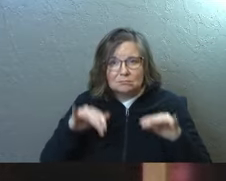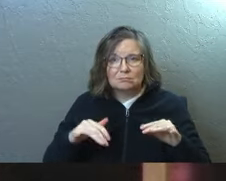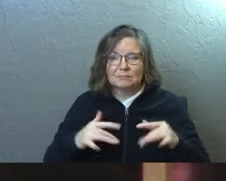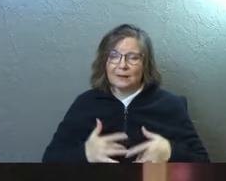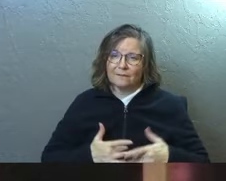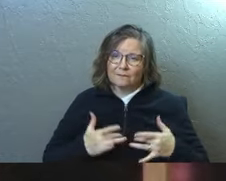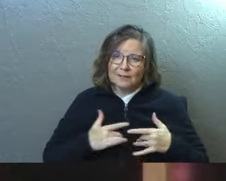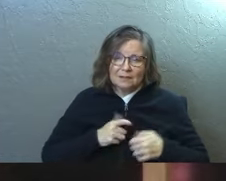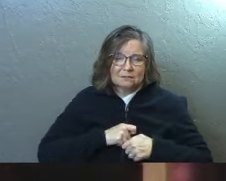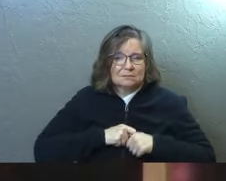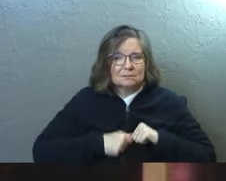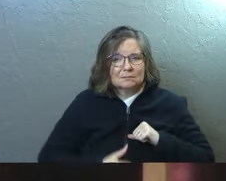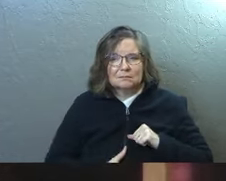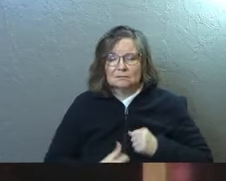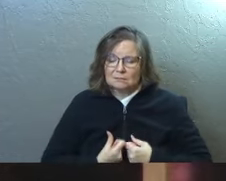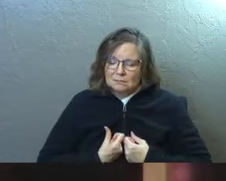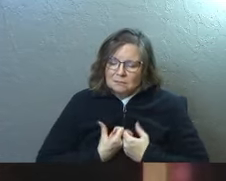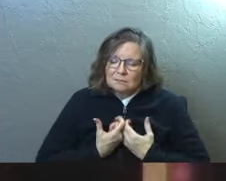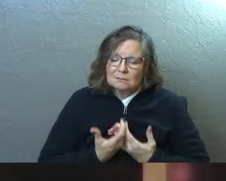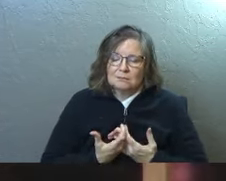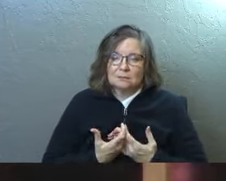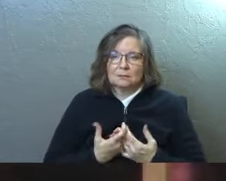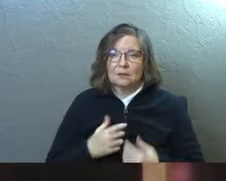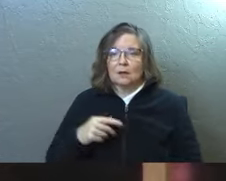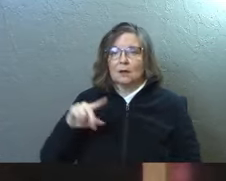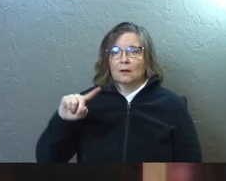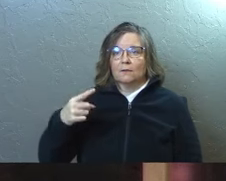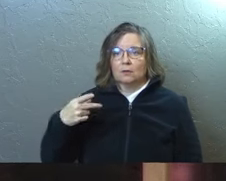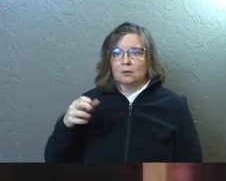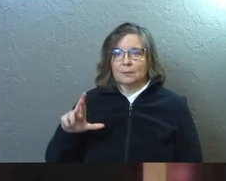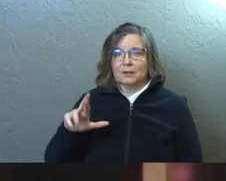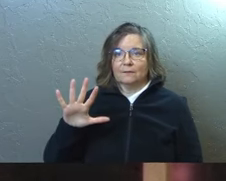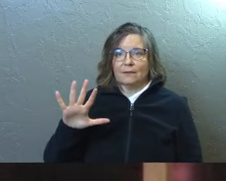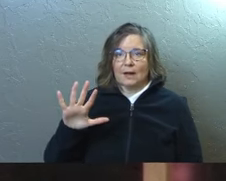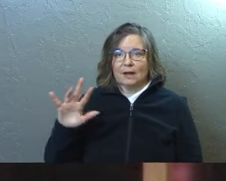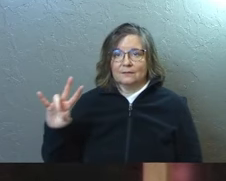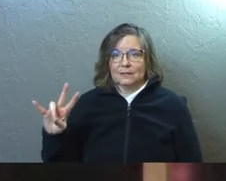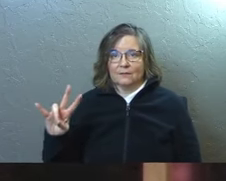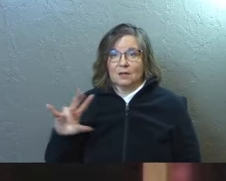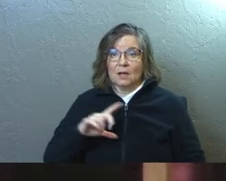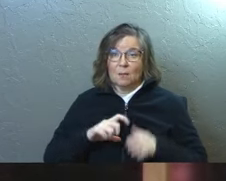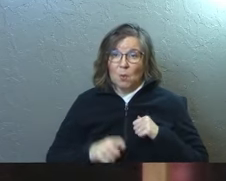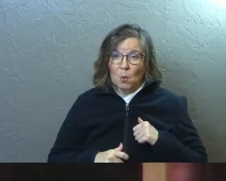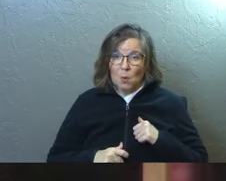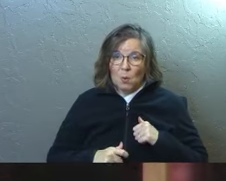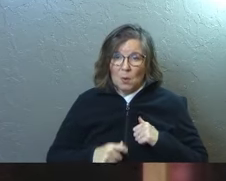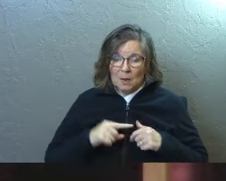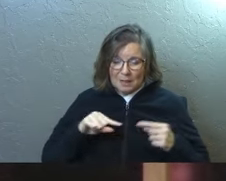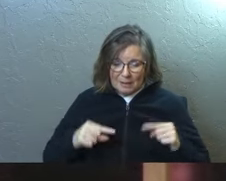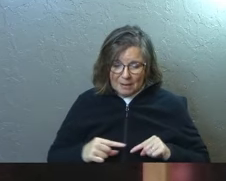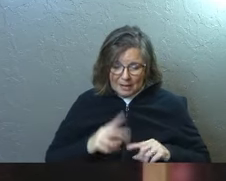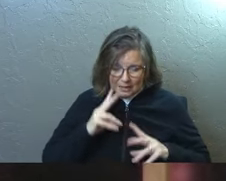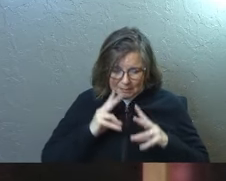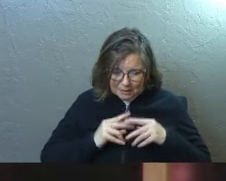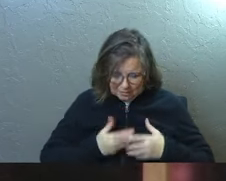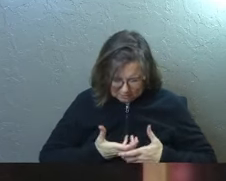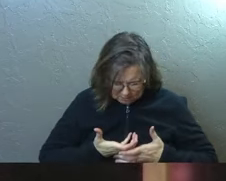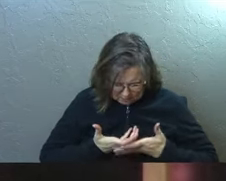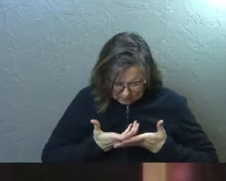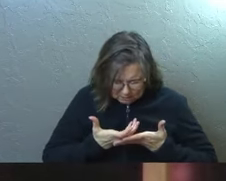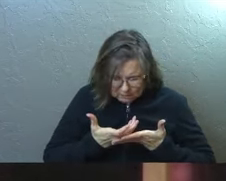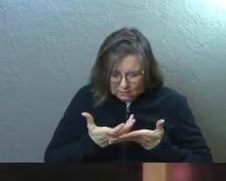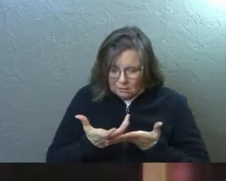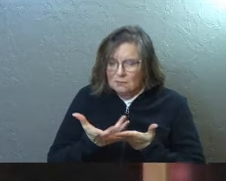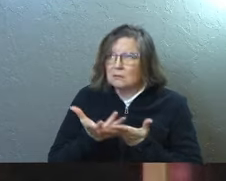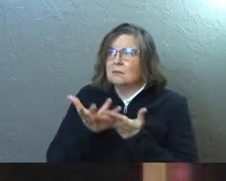feel them. 1 Peter 5, 7. Mourning is giving our pain to God. 1 Peter 5, 7. Give all your worries